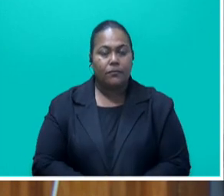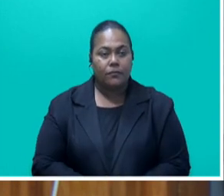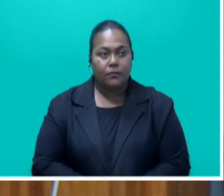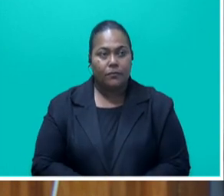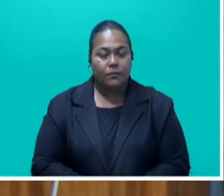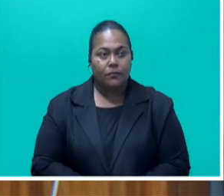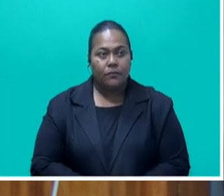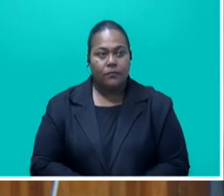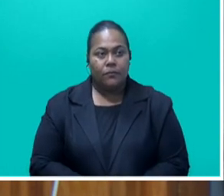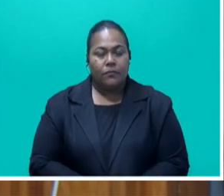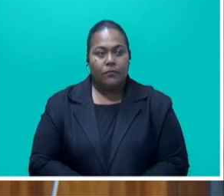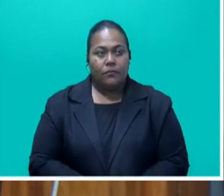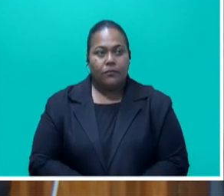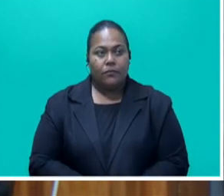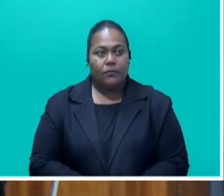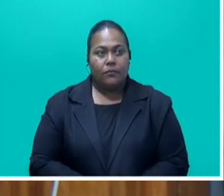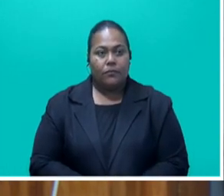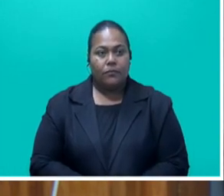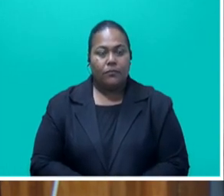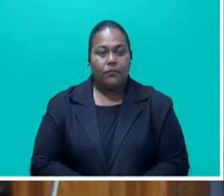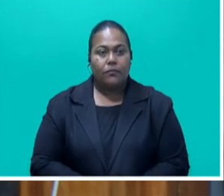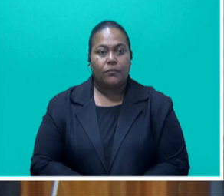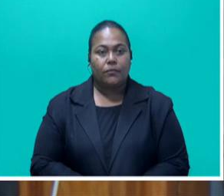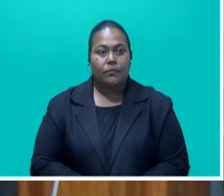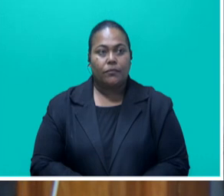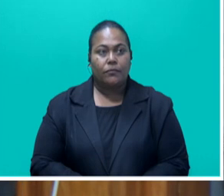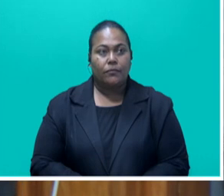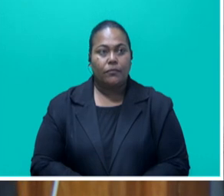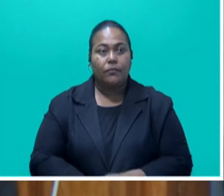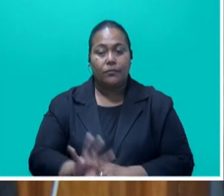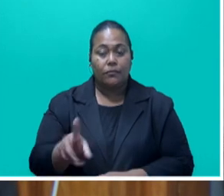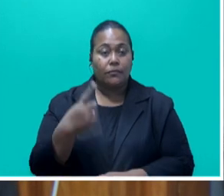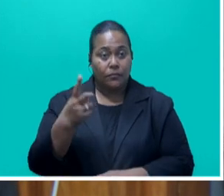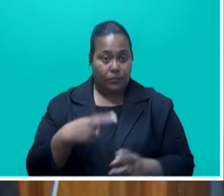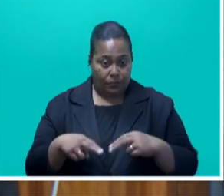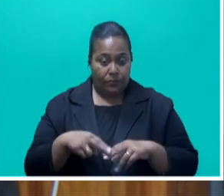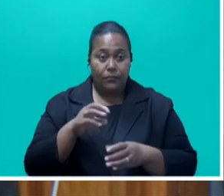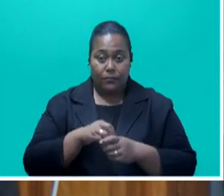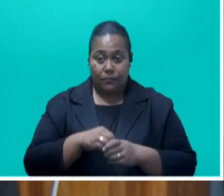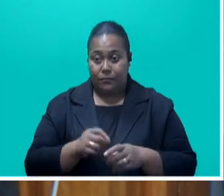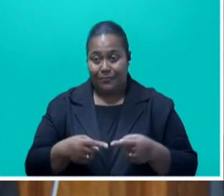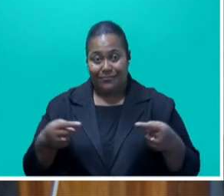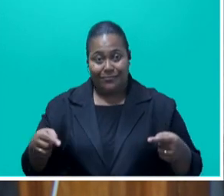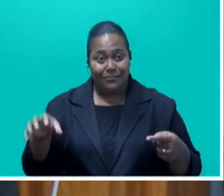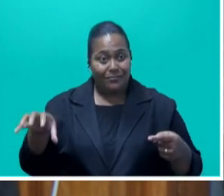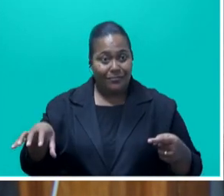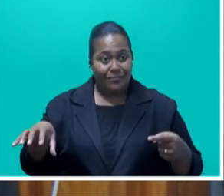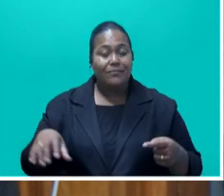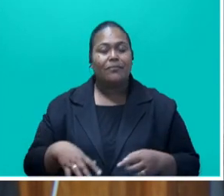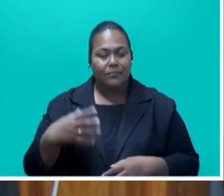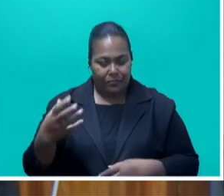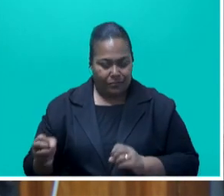So everyone in Fiji, including, you know, our friends from the other side of the house, will have the